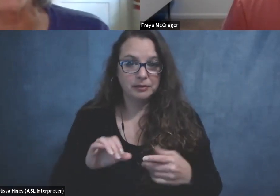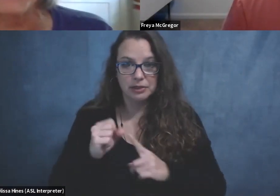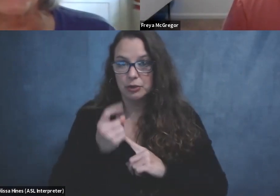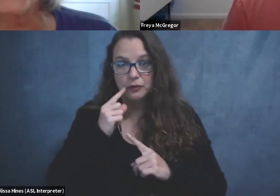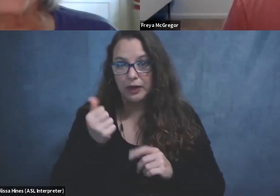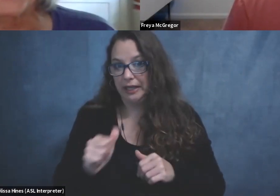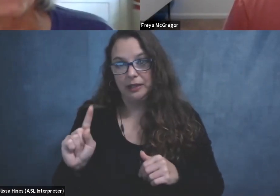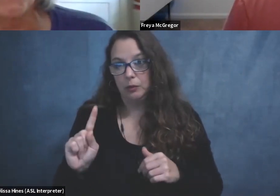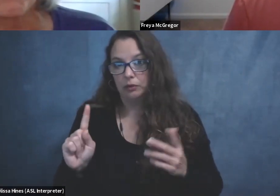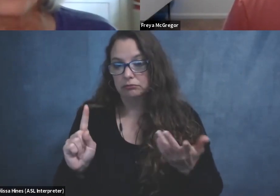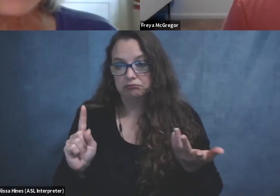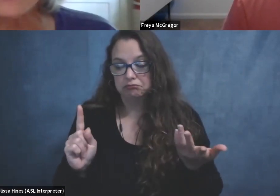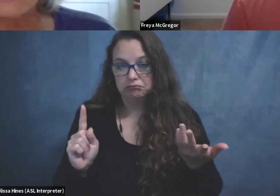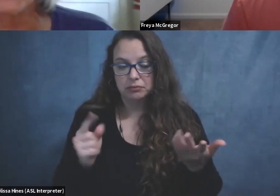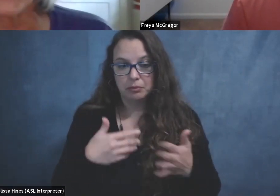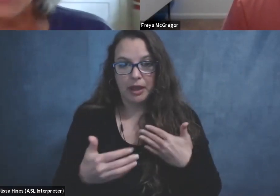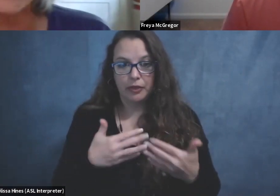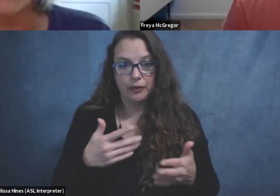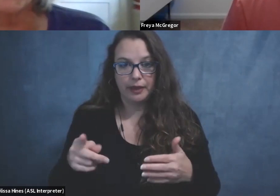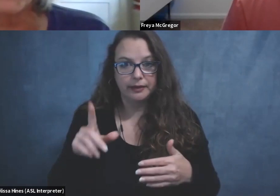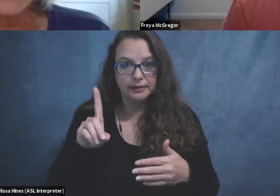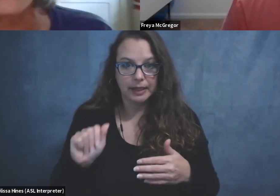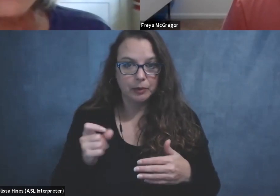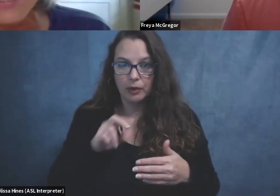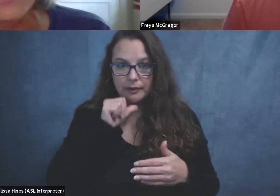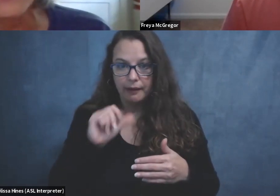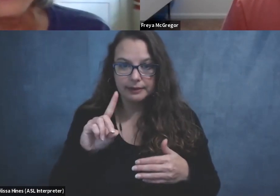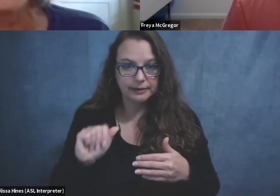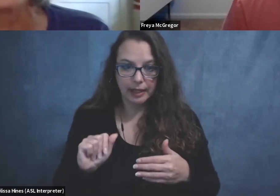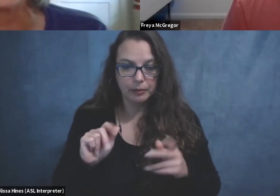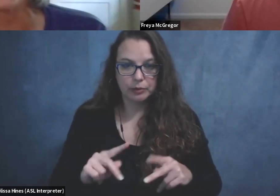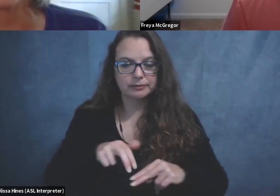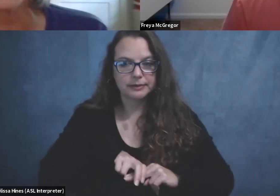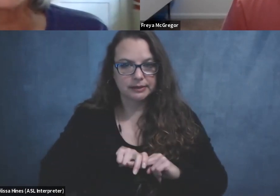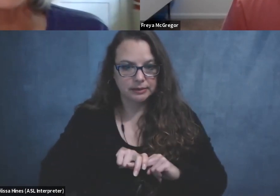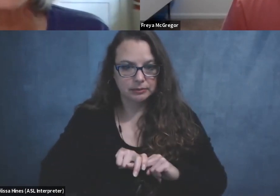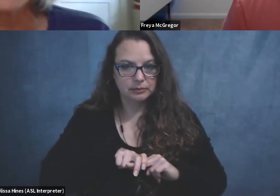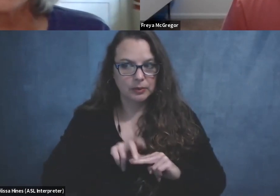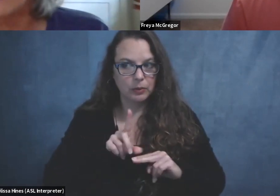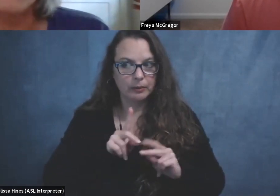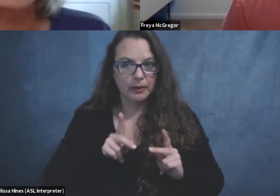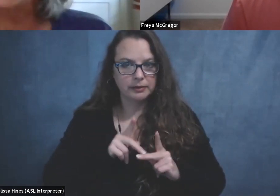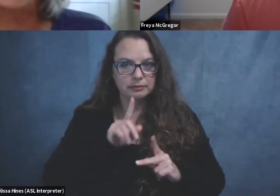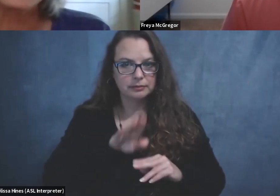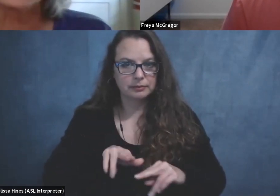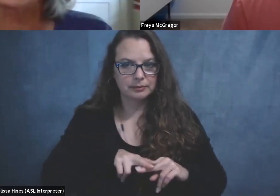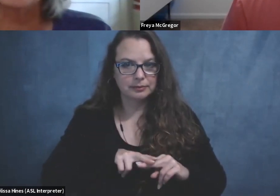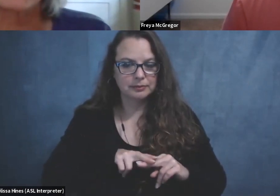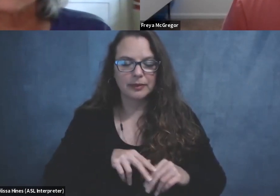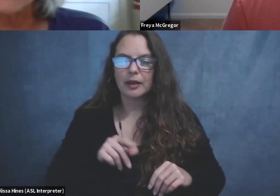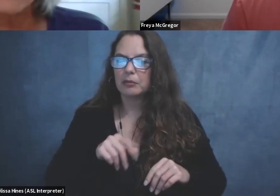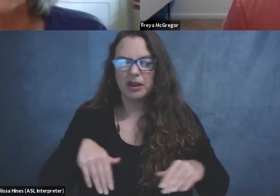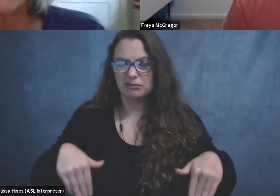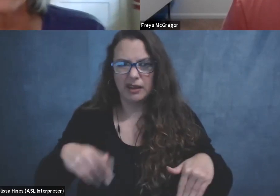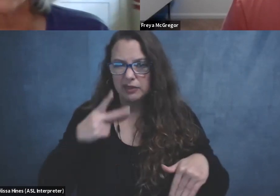whether they were a disabled or not disabled person sitting in one place, but I haven't seen any